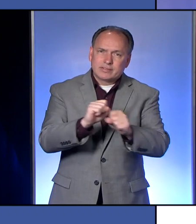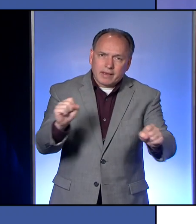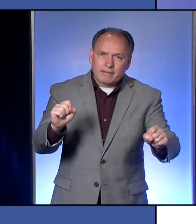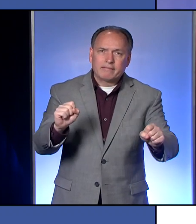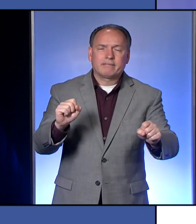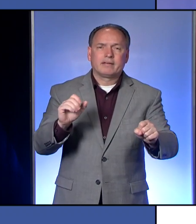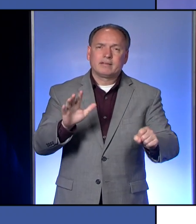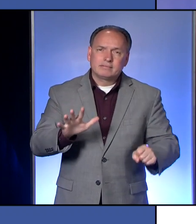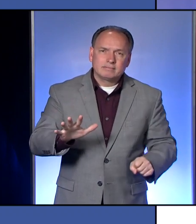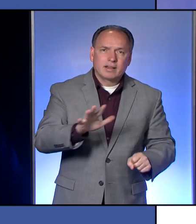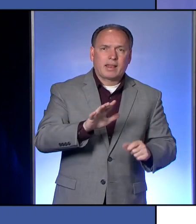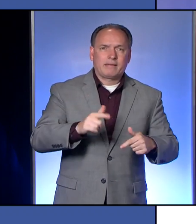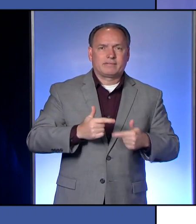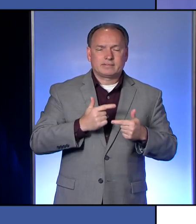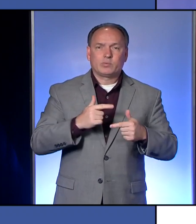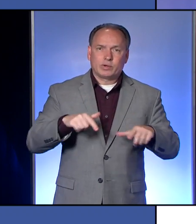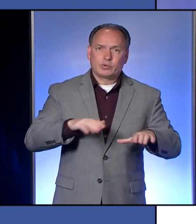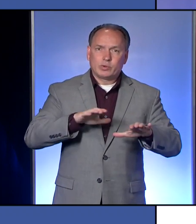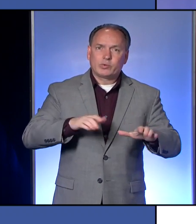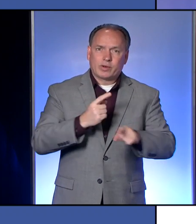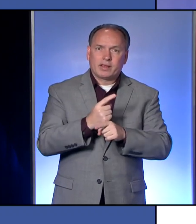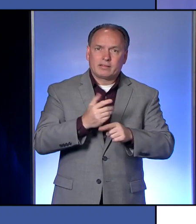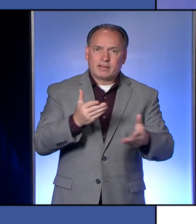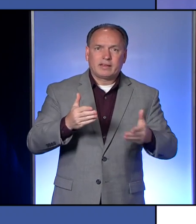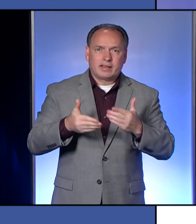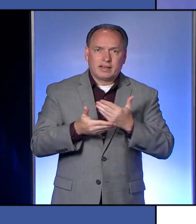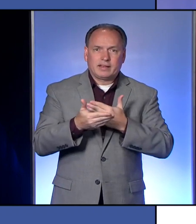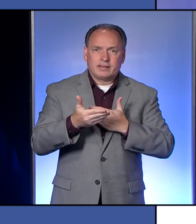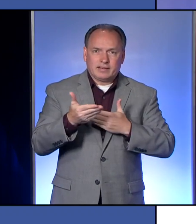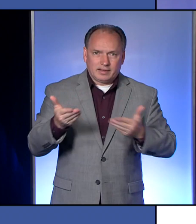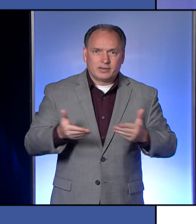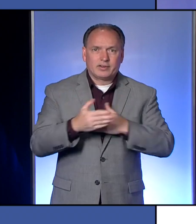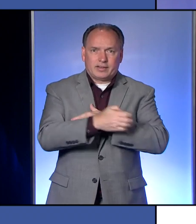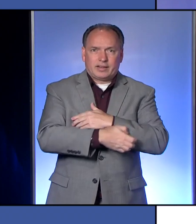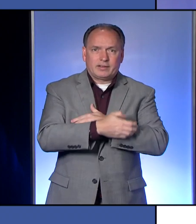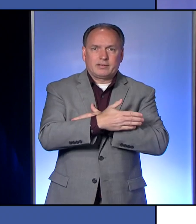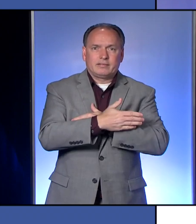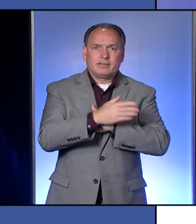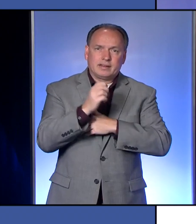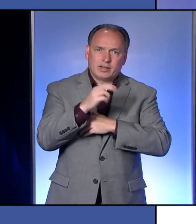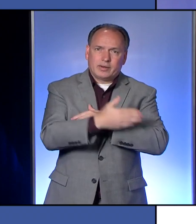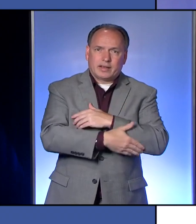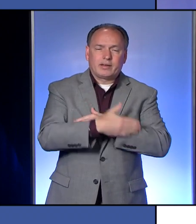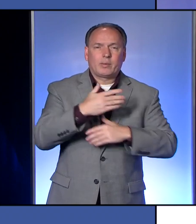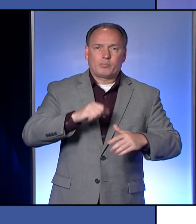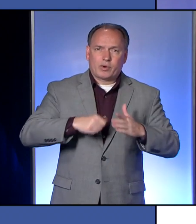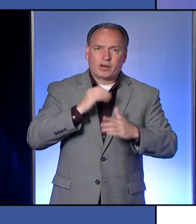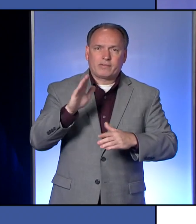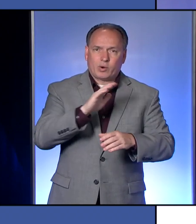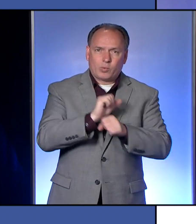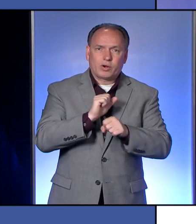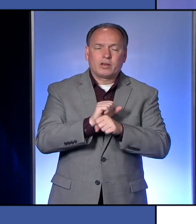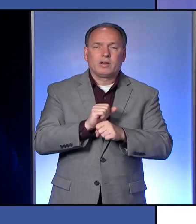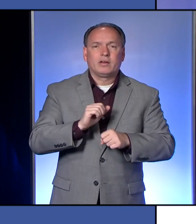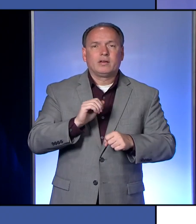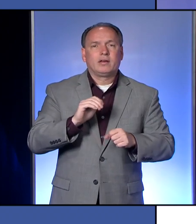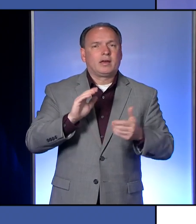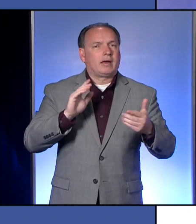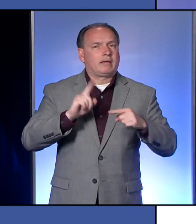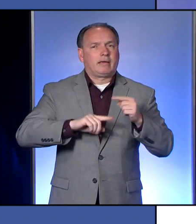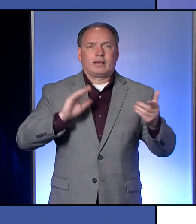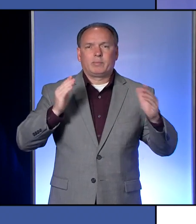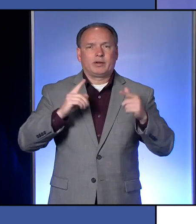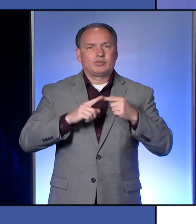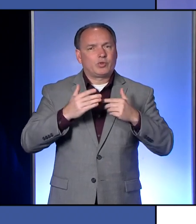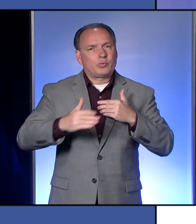we're doing the right thing here in Erie County, and we continue to do the right thing, and I'm really proud of Erie County's work, and I can't compare us to the rest of the state.